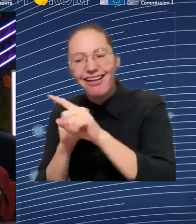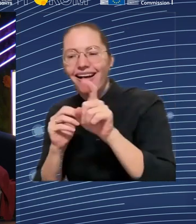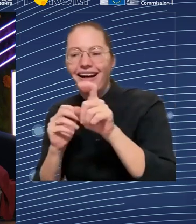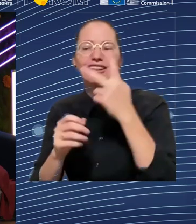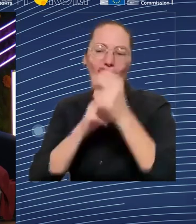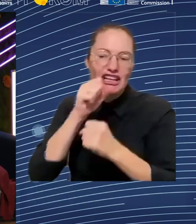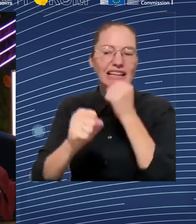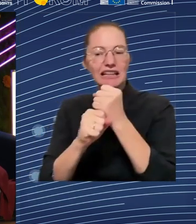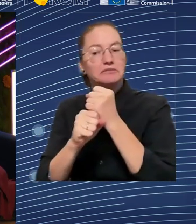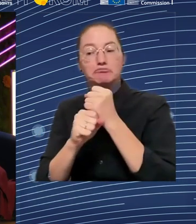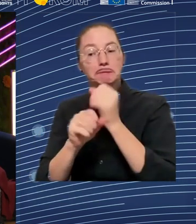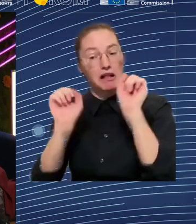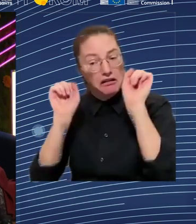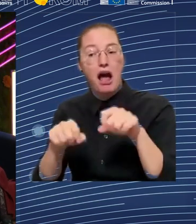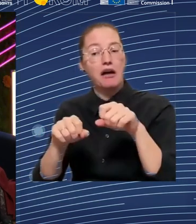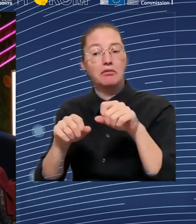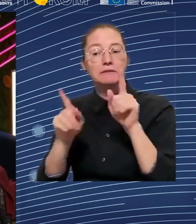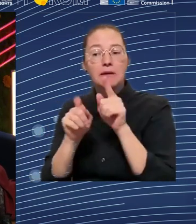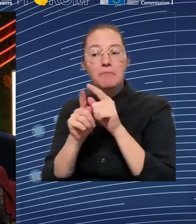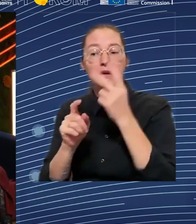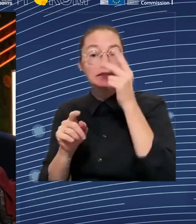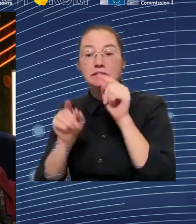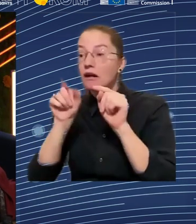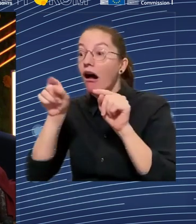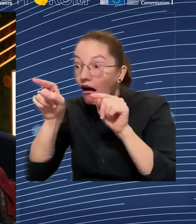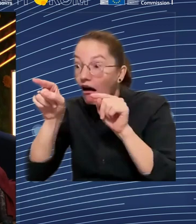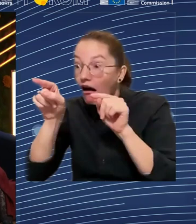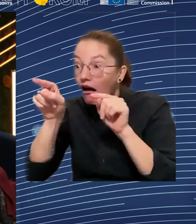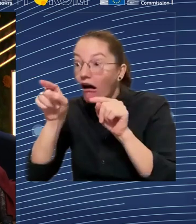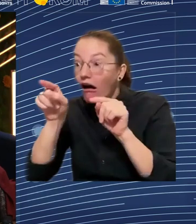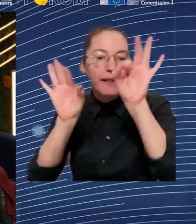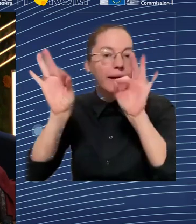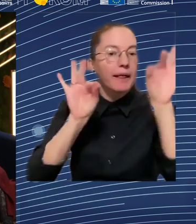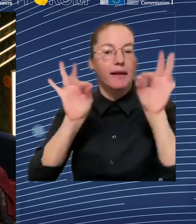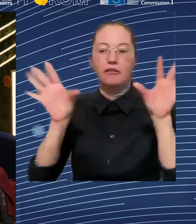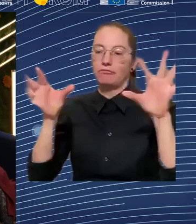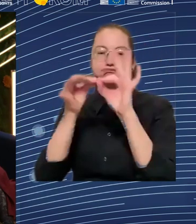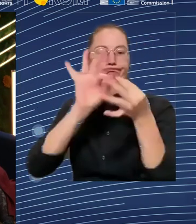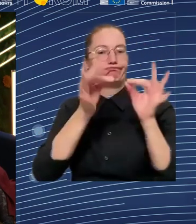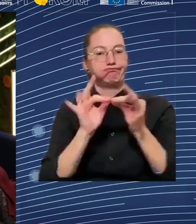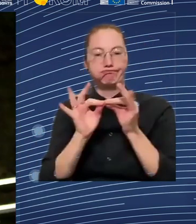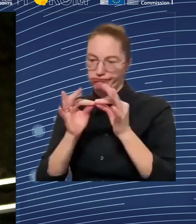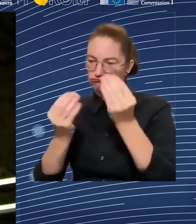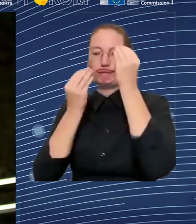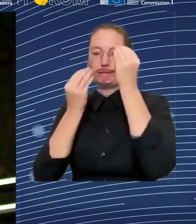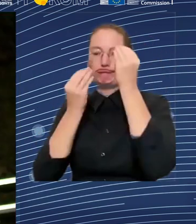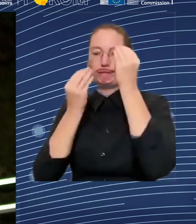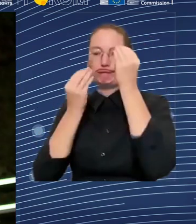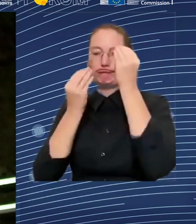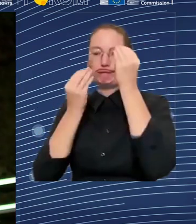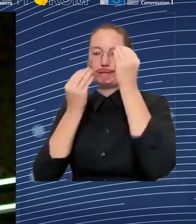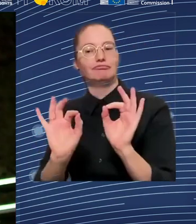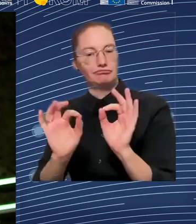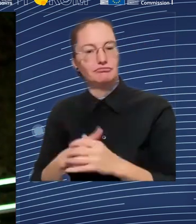managing their family responsibilities. And so we need courses that take that into account. Again, micro